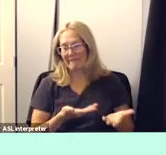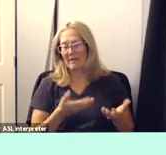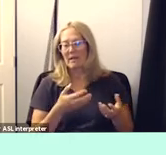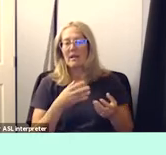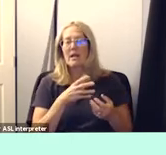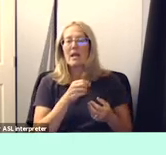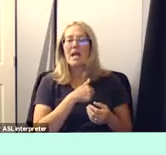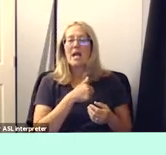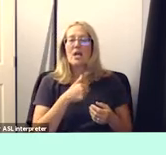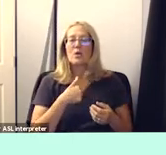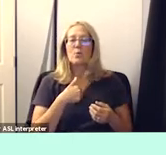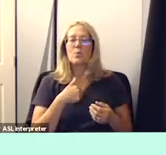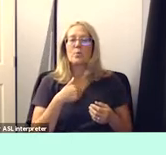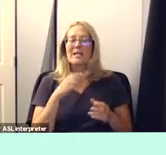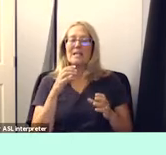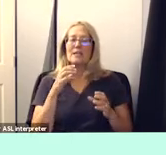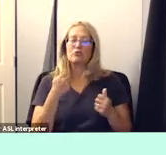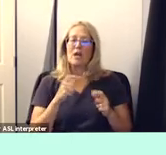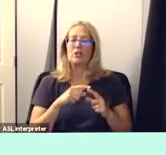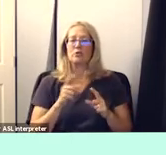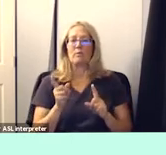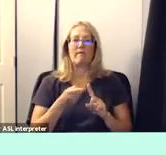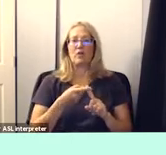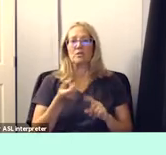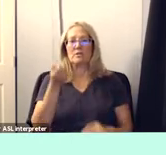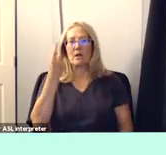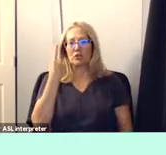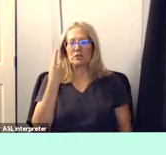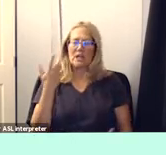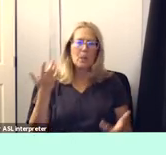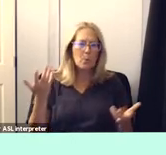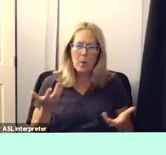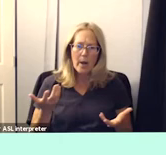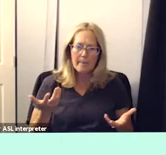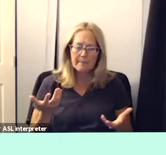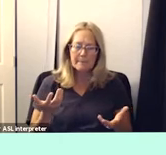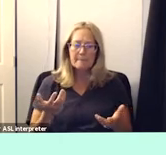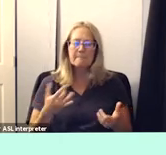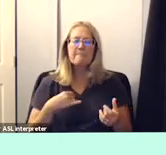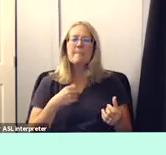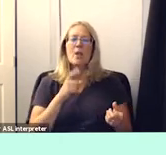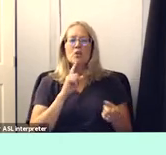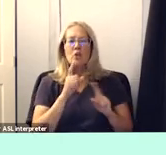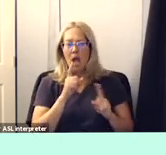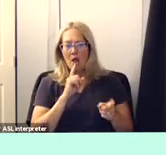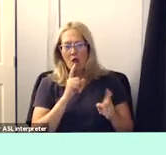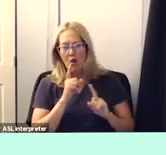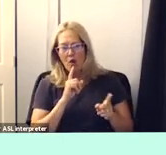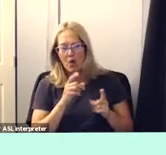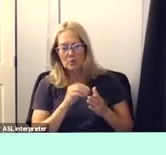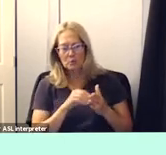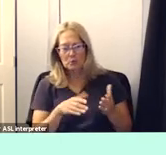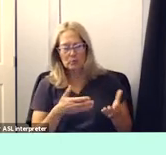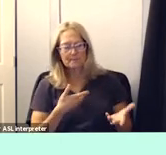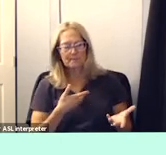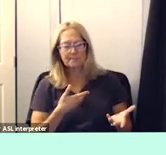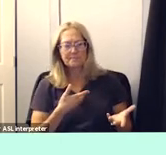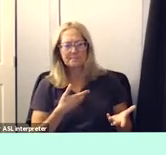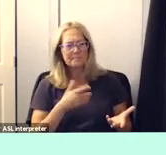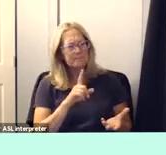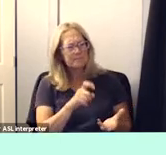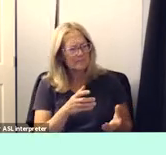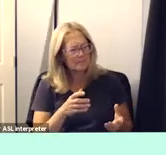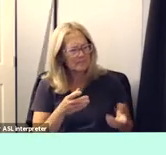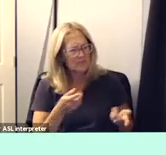we seek first to understand we dialogue with students and we say what happened